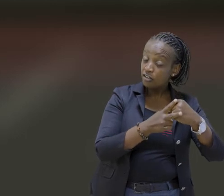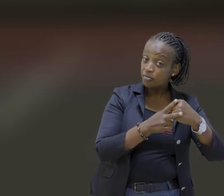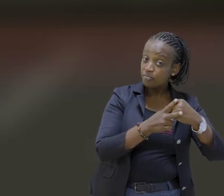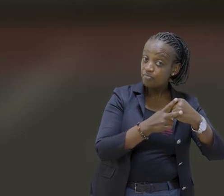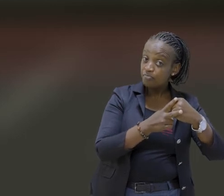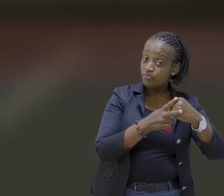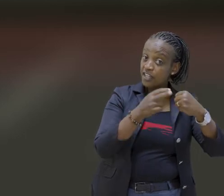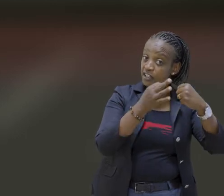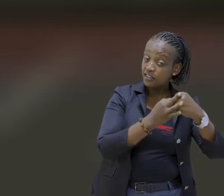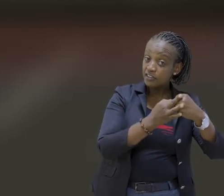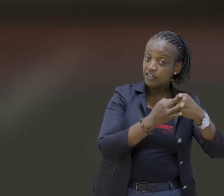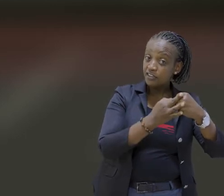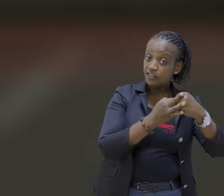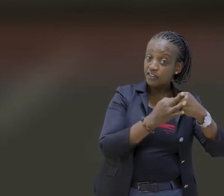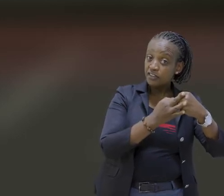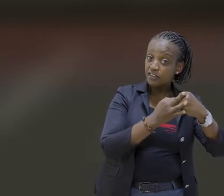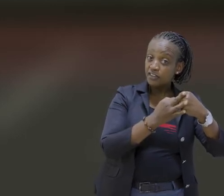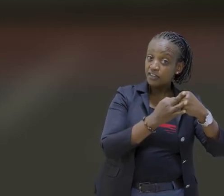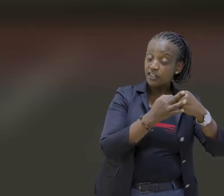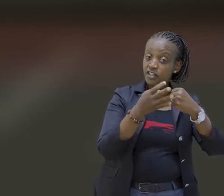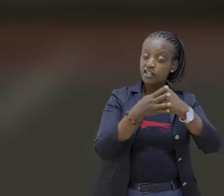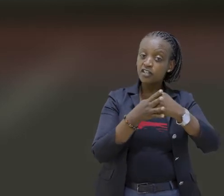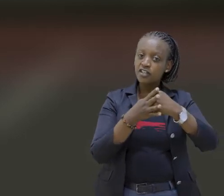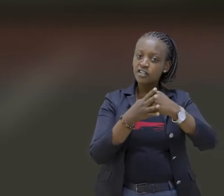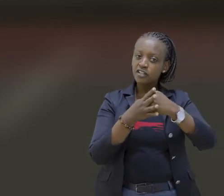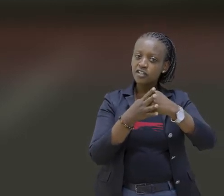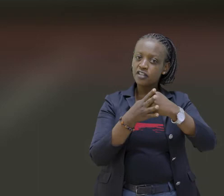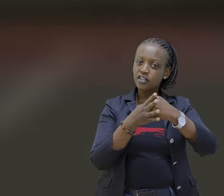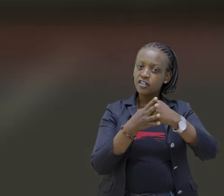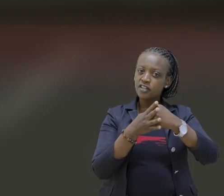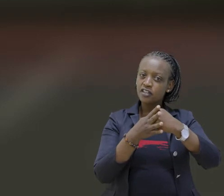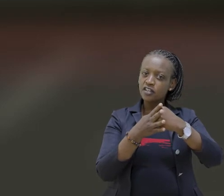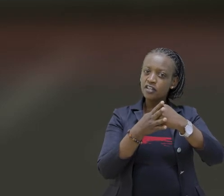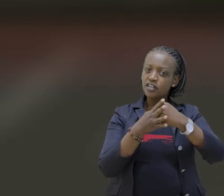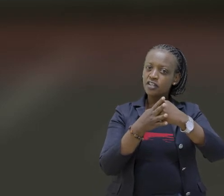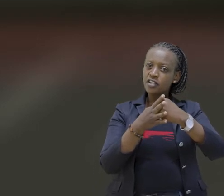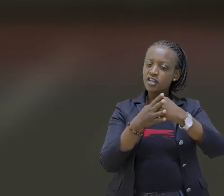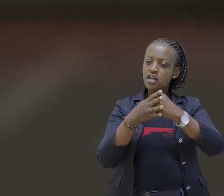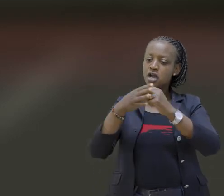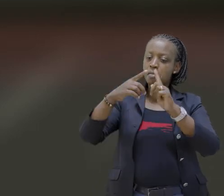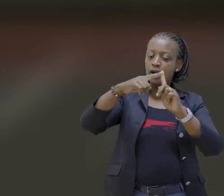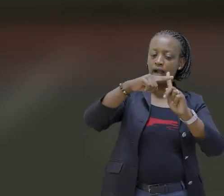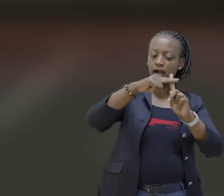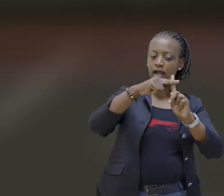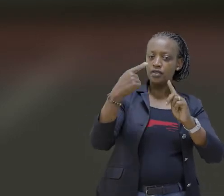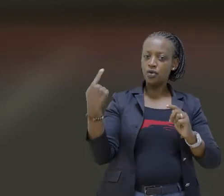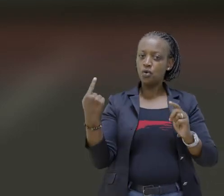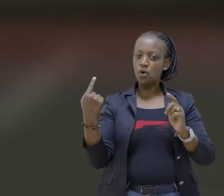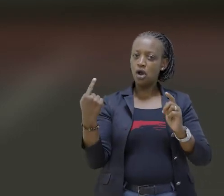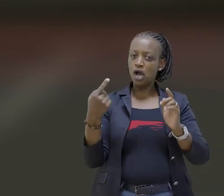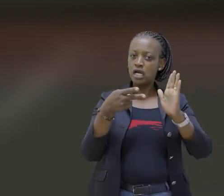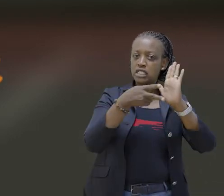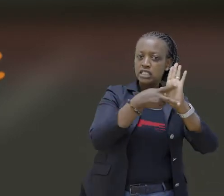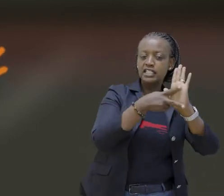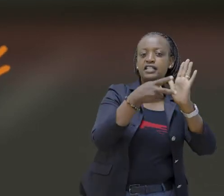7, 8, 9, and plus 1